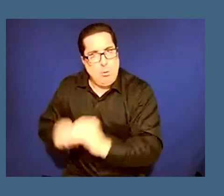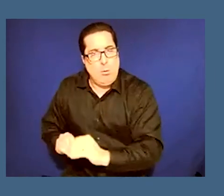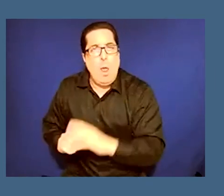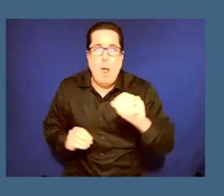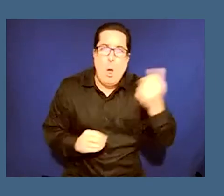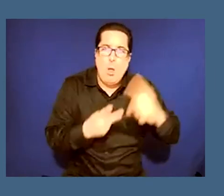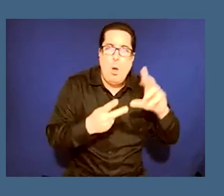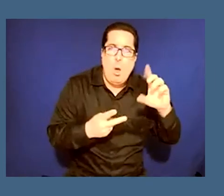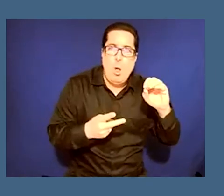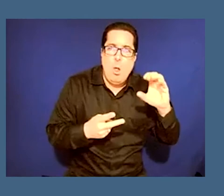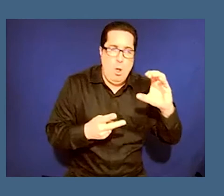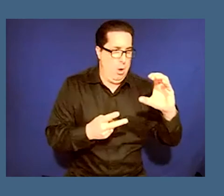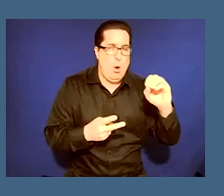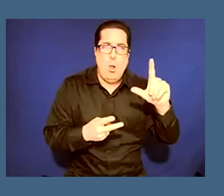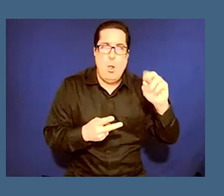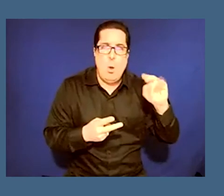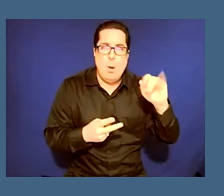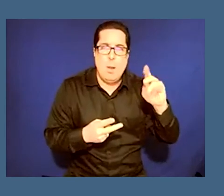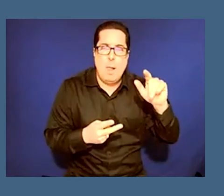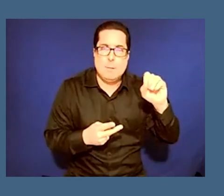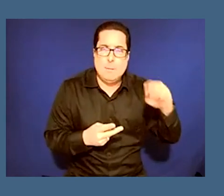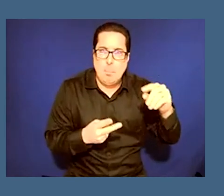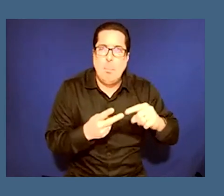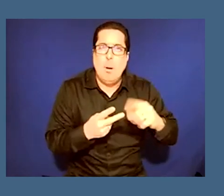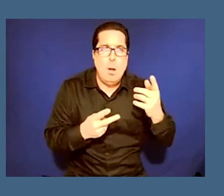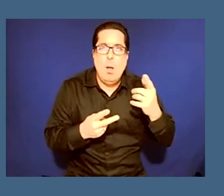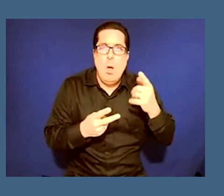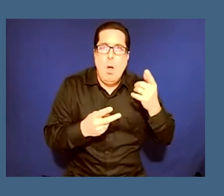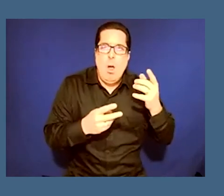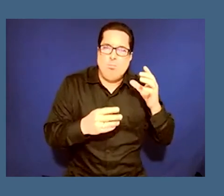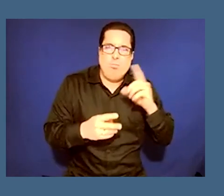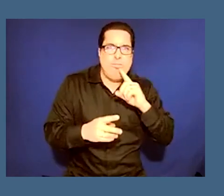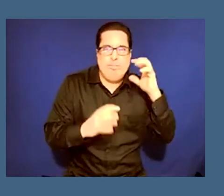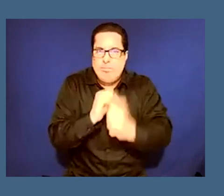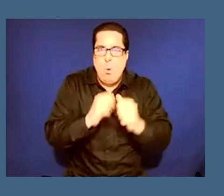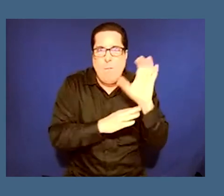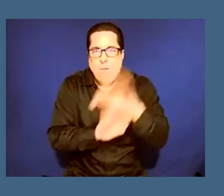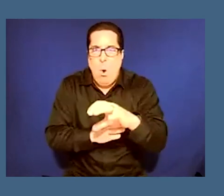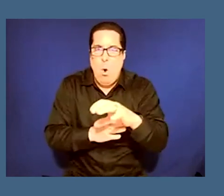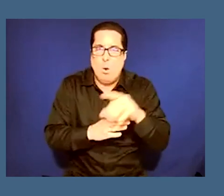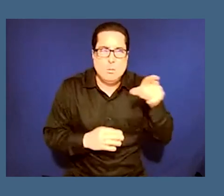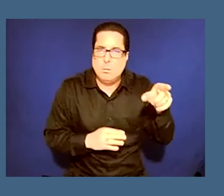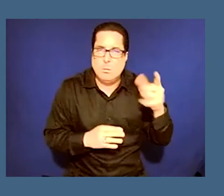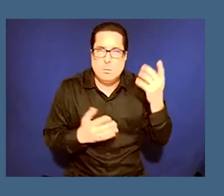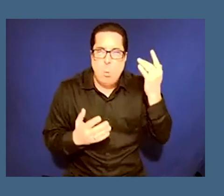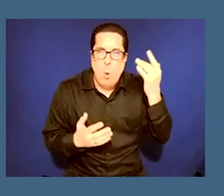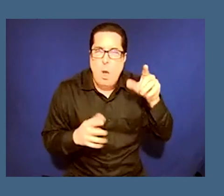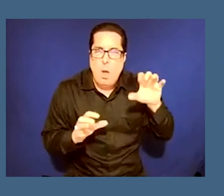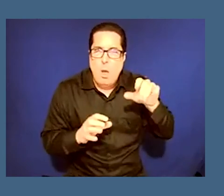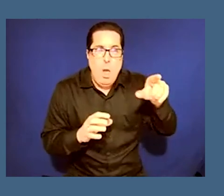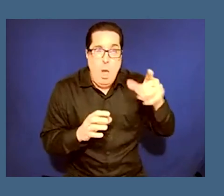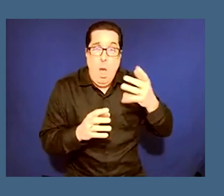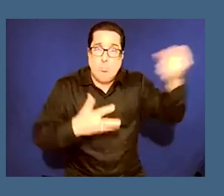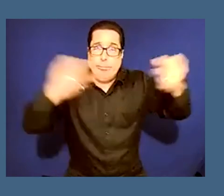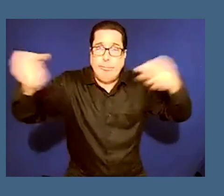objects were taken under force like really brute force um and how those objects we should be discussing whether they should be returned